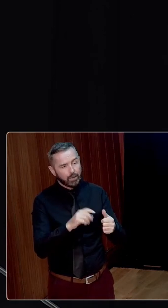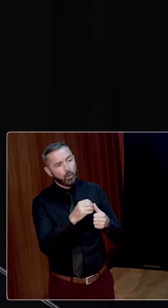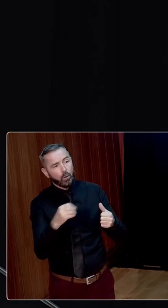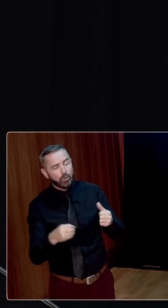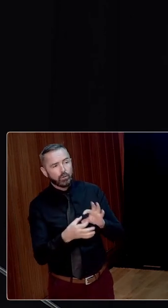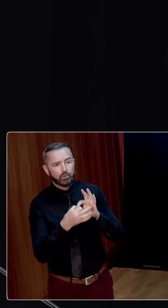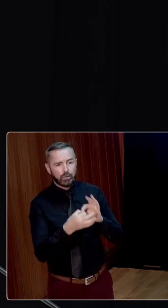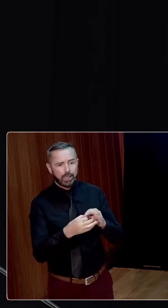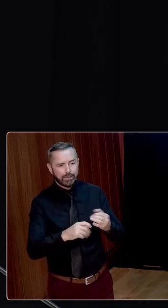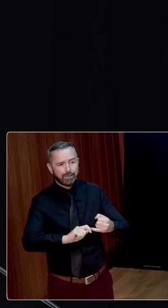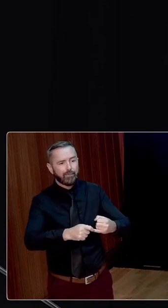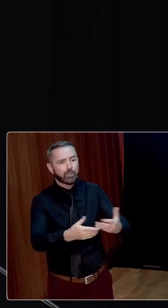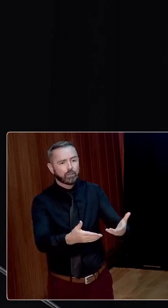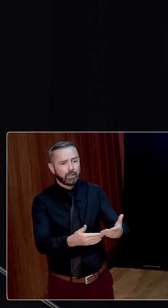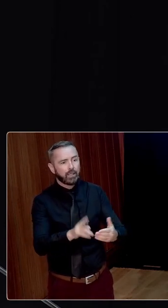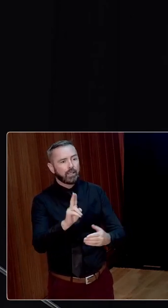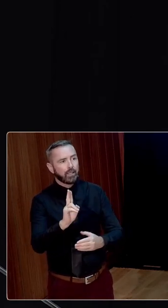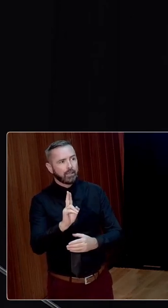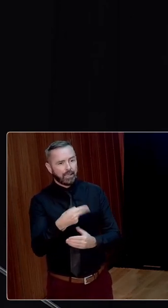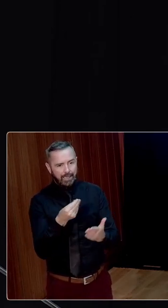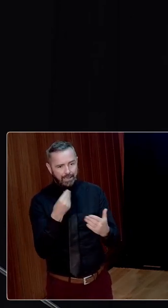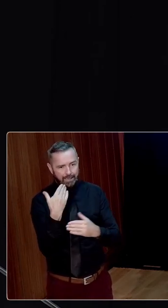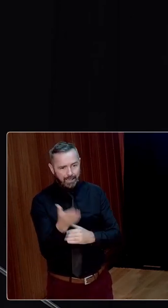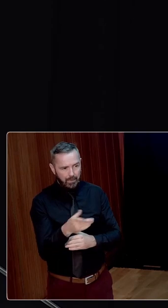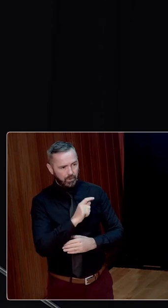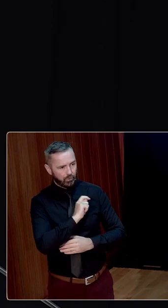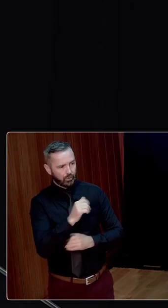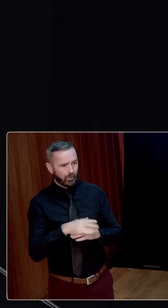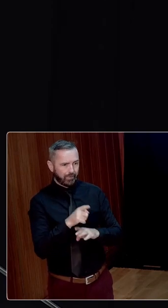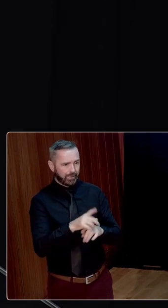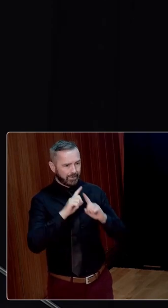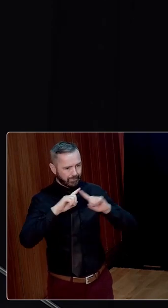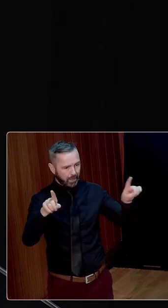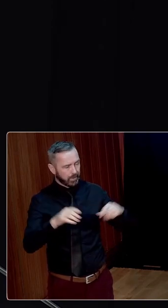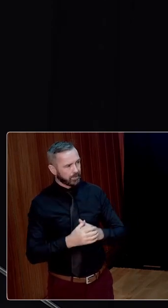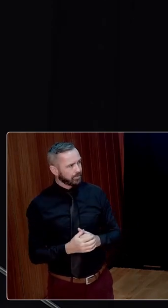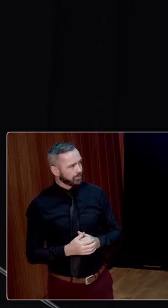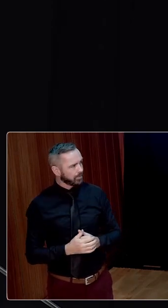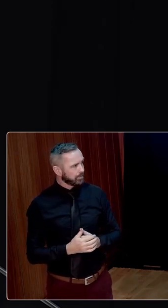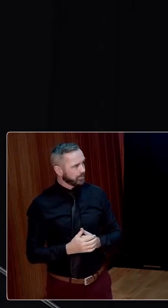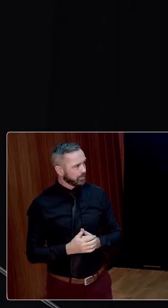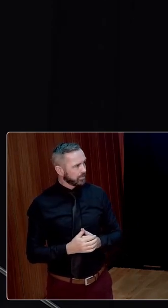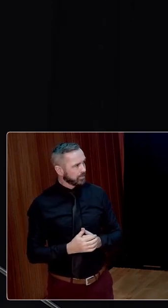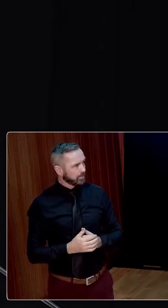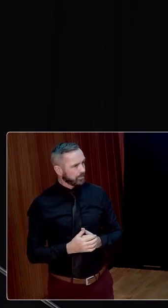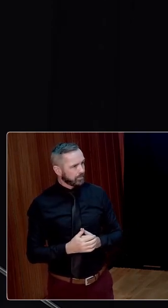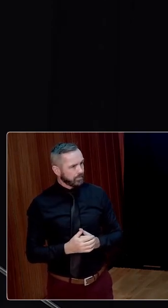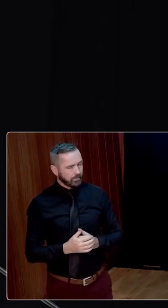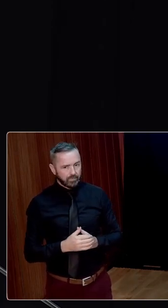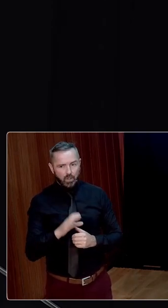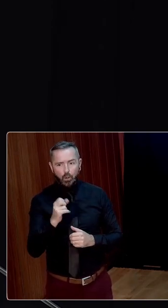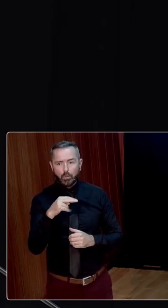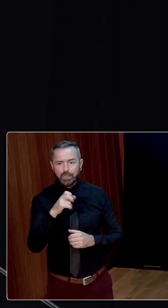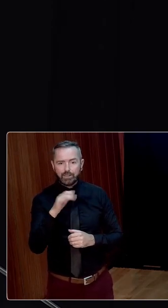related endeavours make plain the truth of this insertion. Come on the nail effectively disregarded